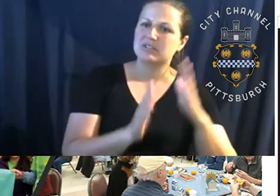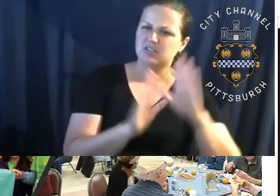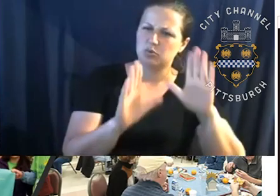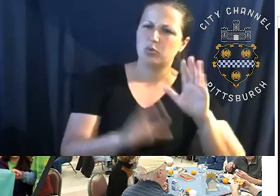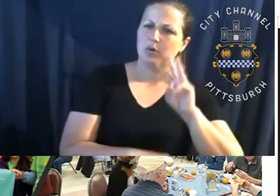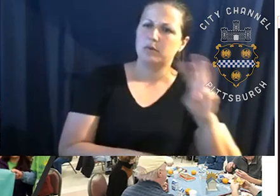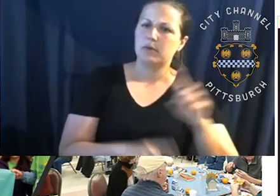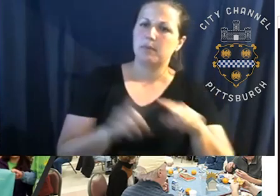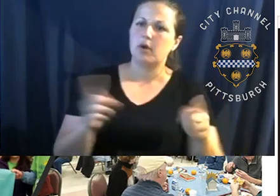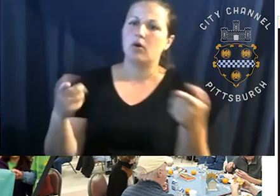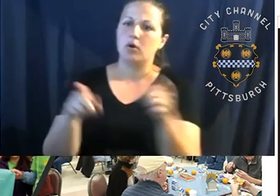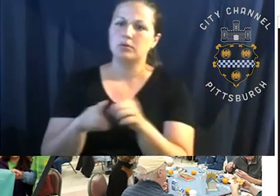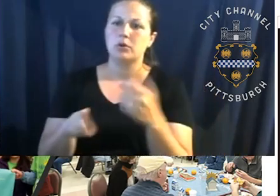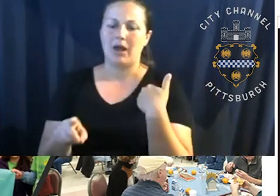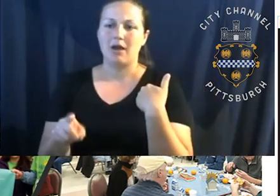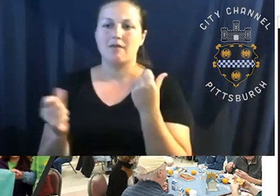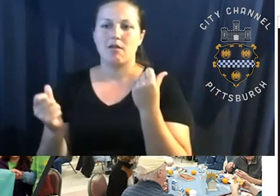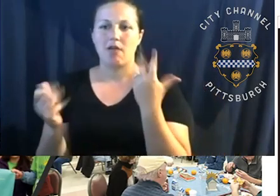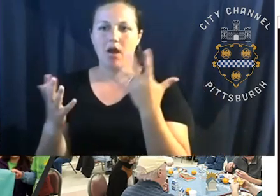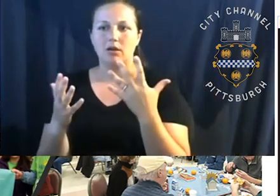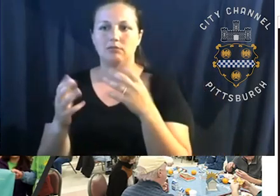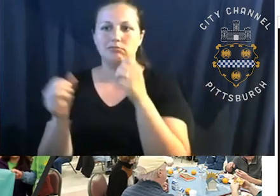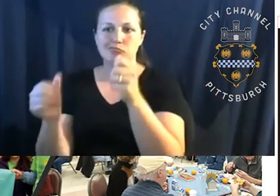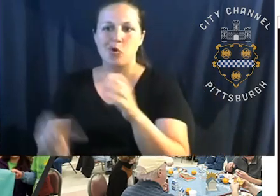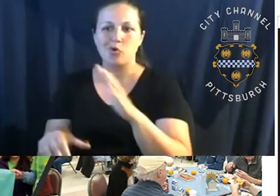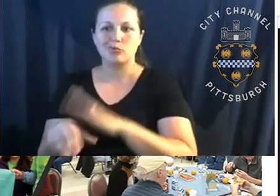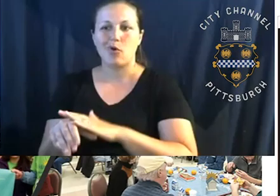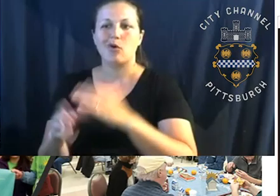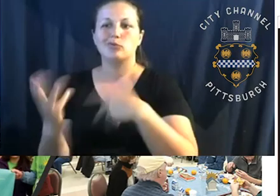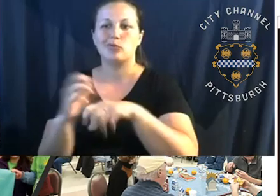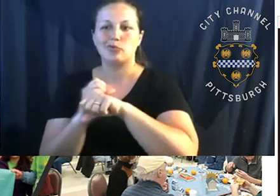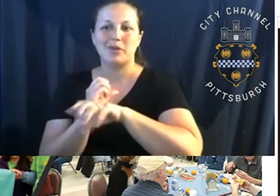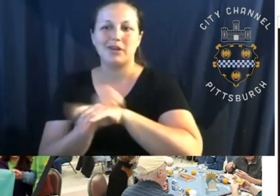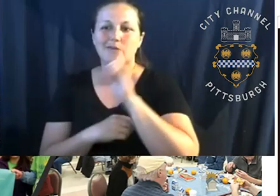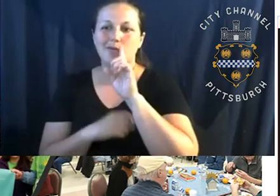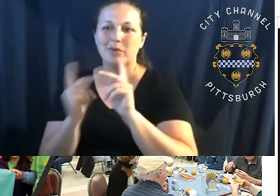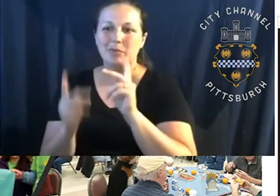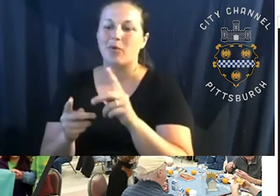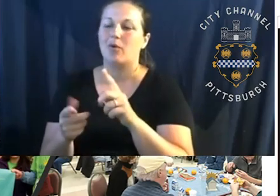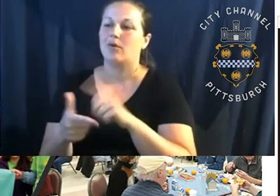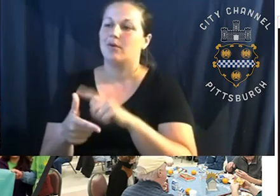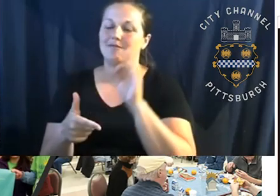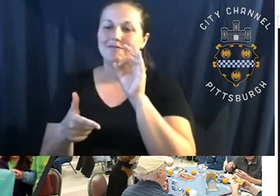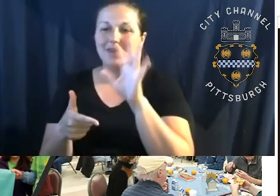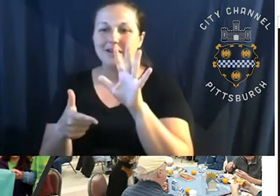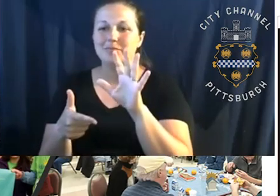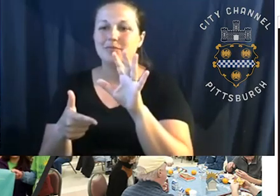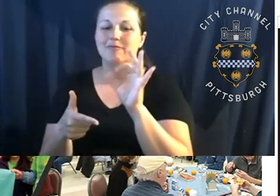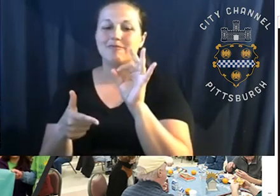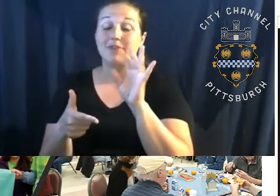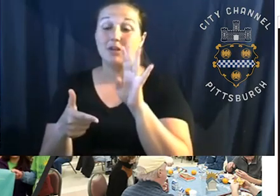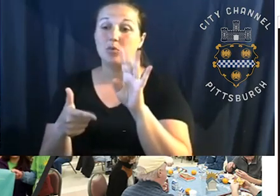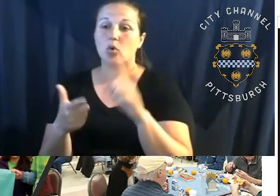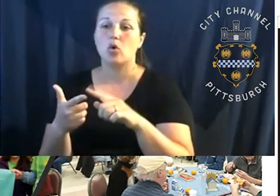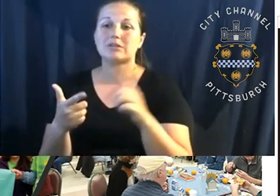that we're doing relative to all of our programs, um, via Facebook and, and to some extent Twitter. So